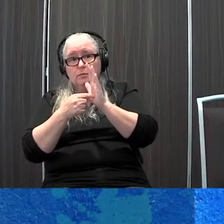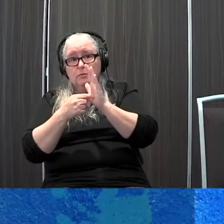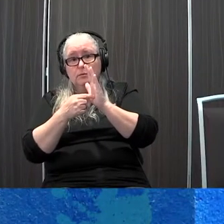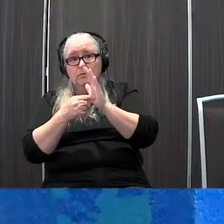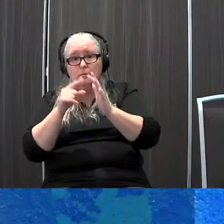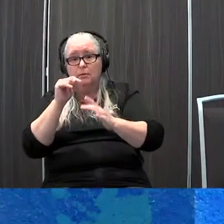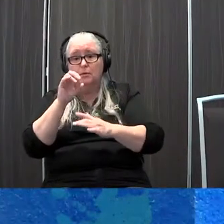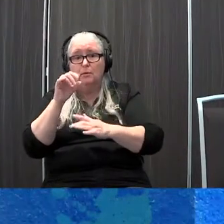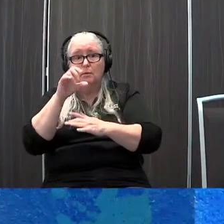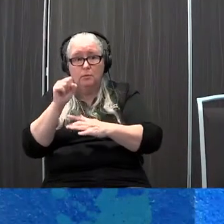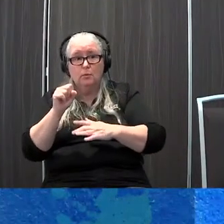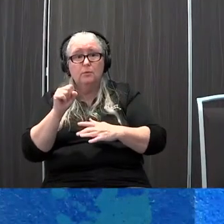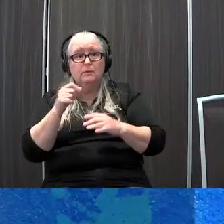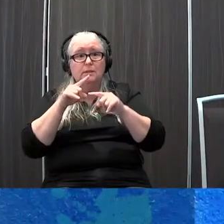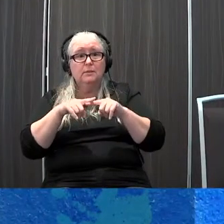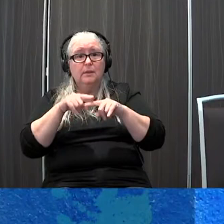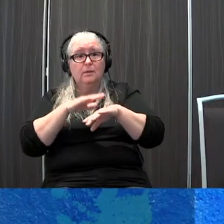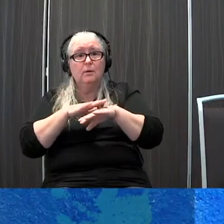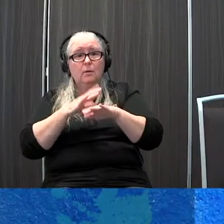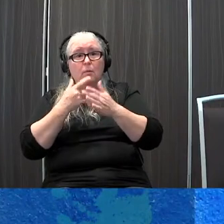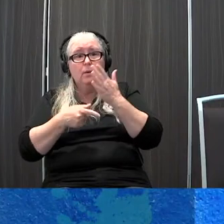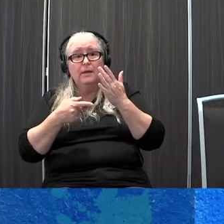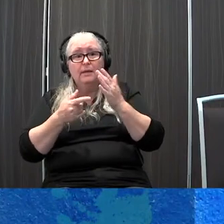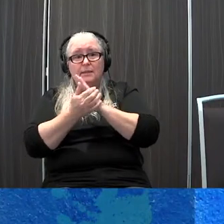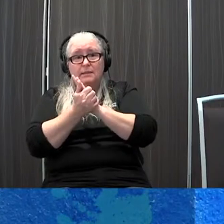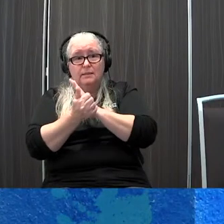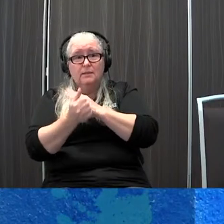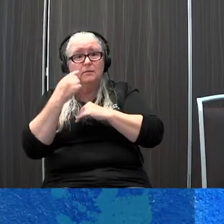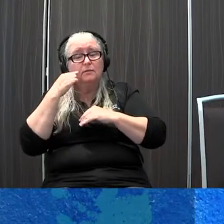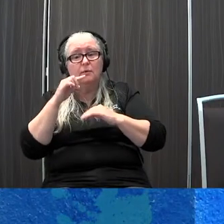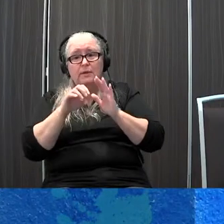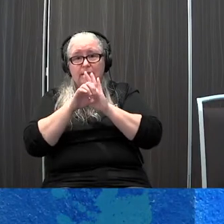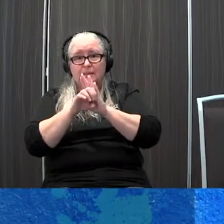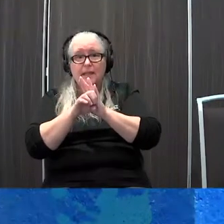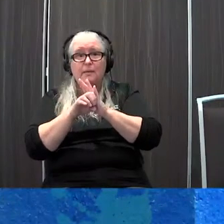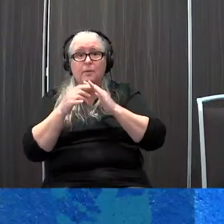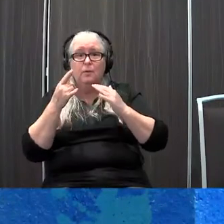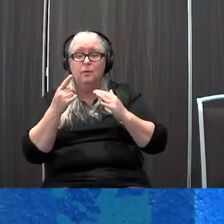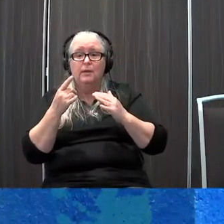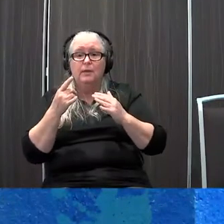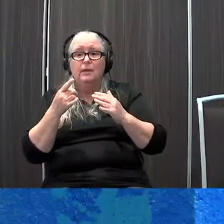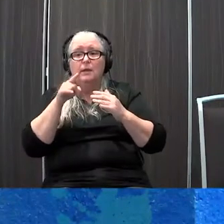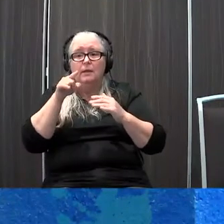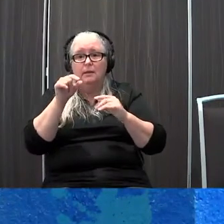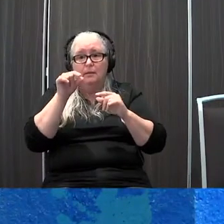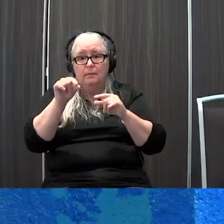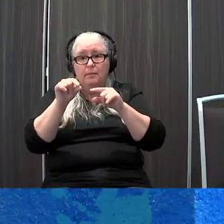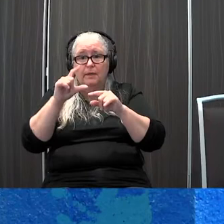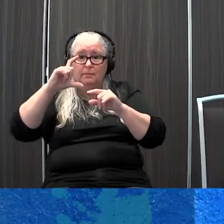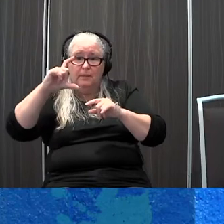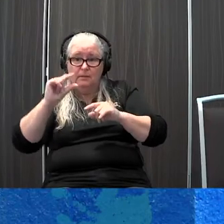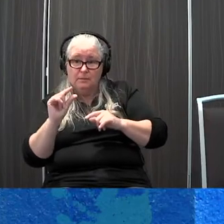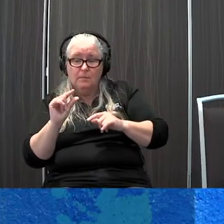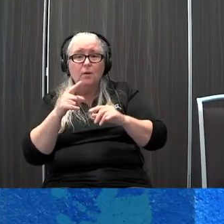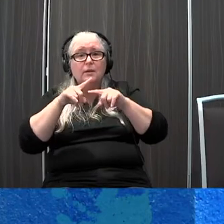it is that the child needs so for example the buttons might be bigger or smaller depending on those fine motor skills